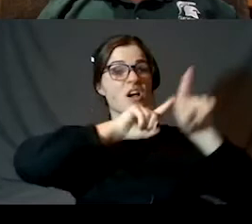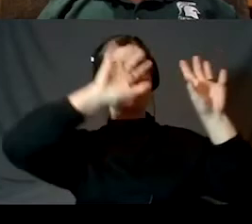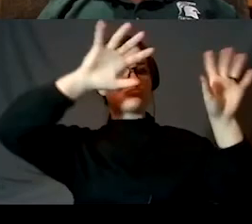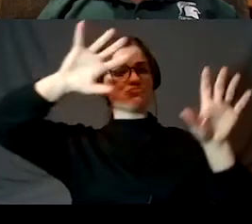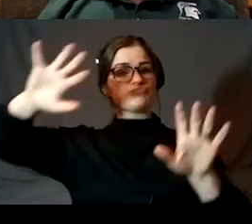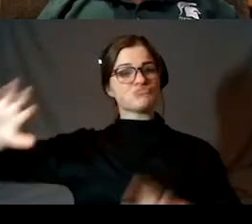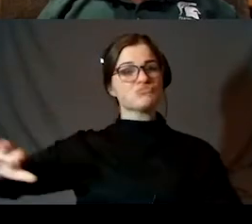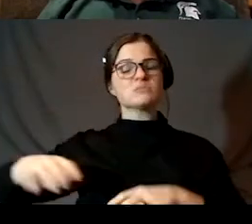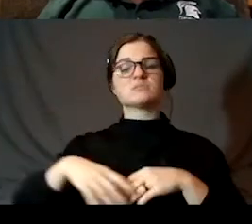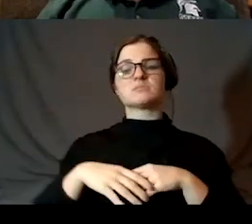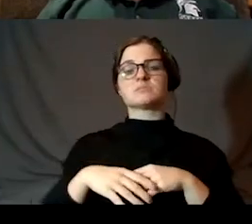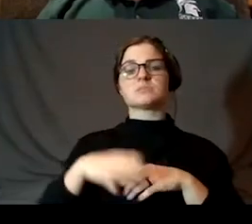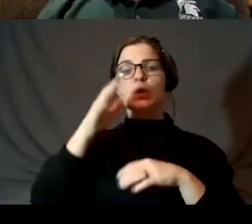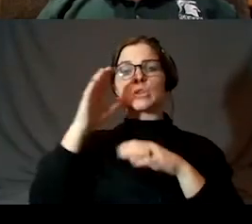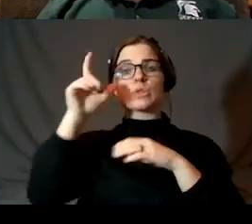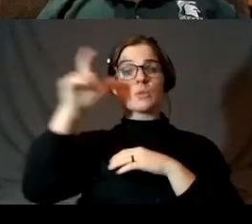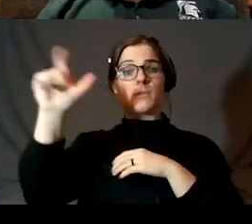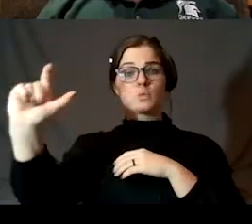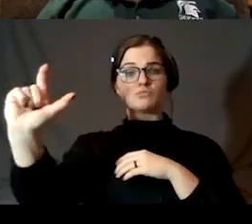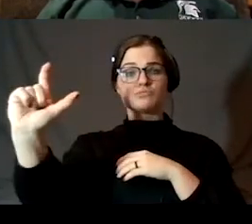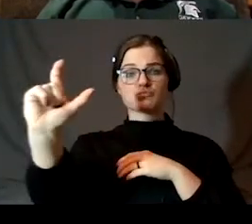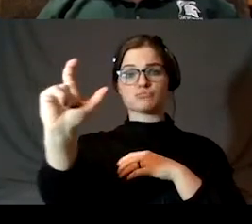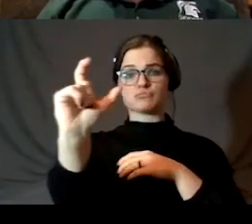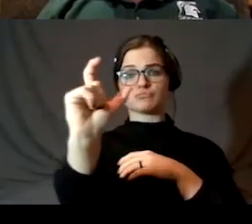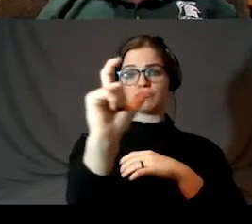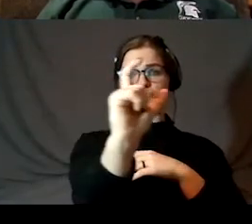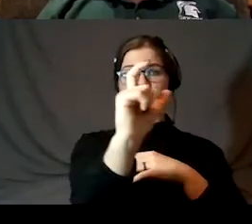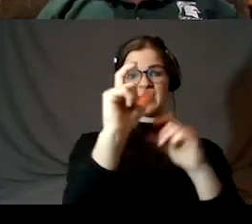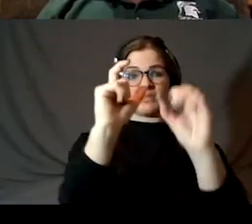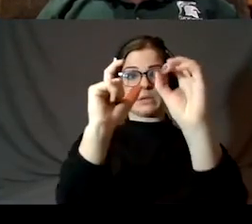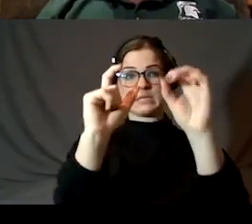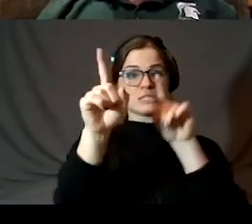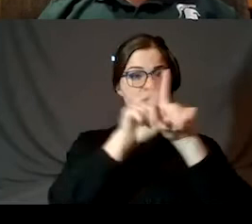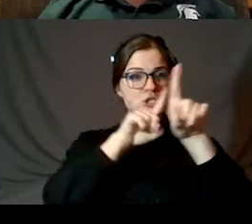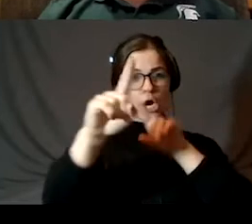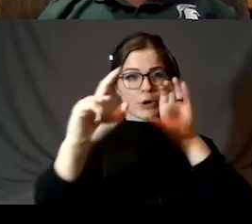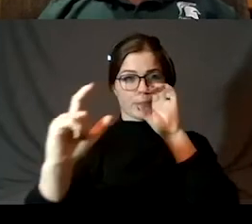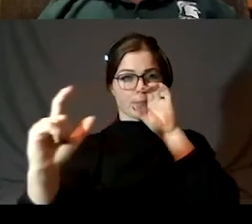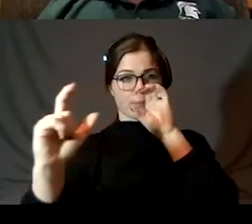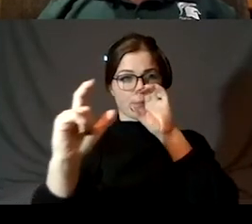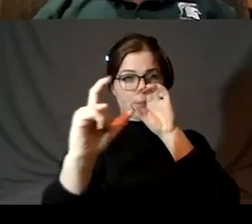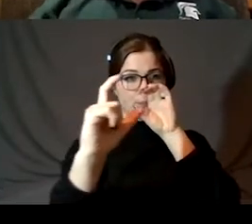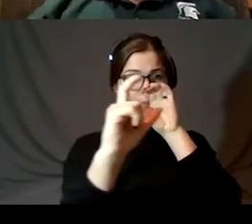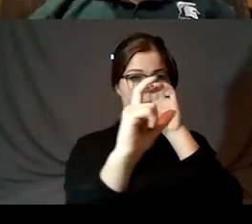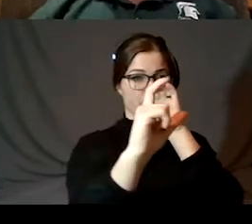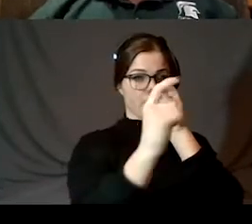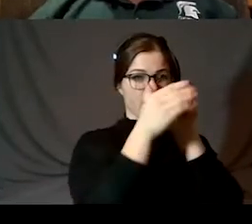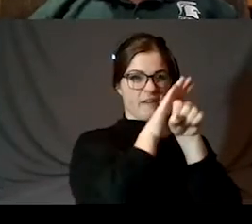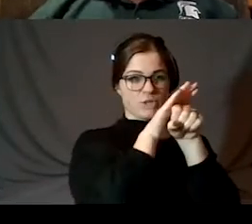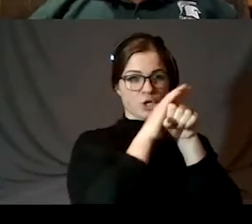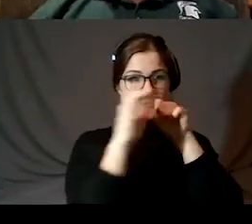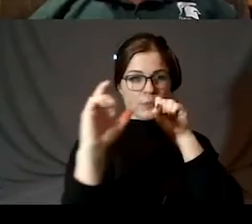It's going to be moving this way. So the moon is about to cover up this star. It's about to cover up that star. The moon is